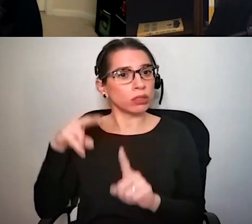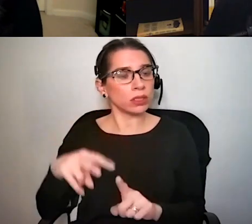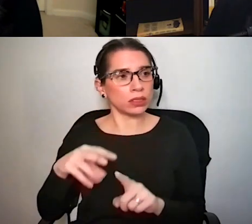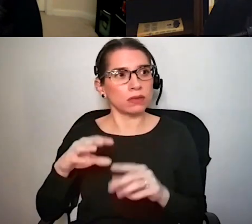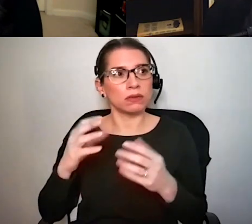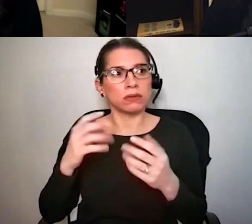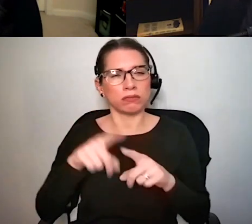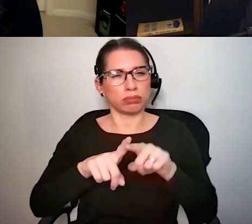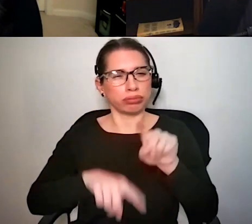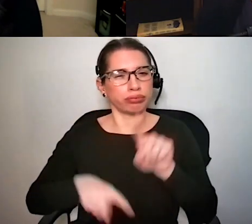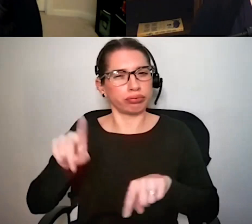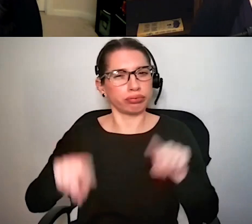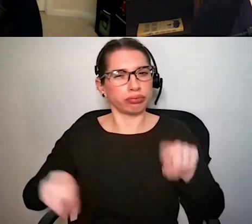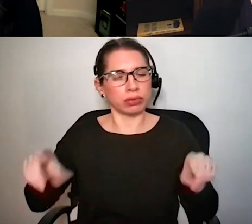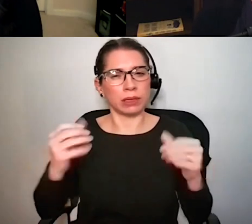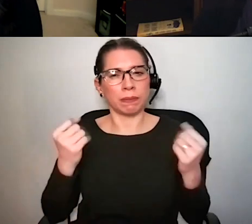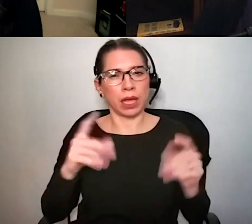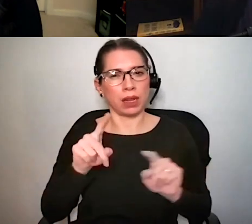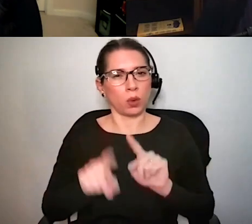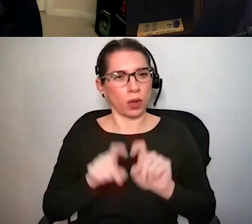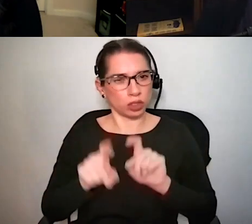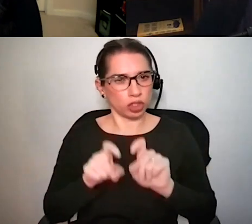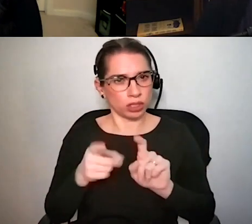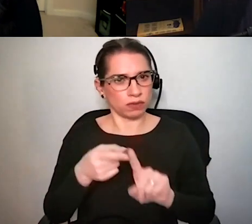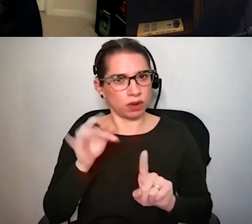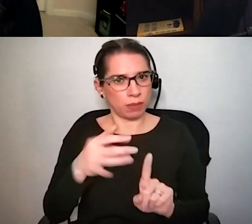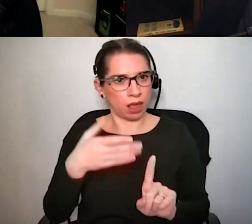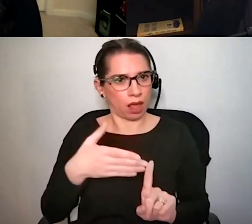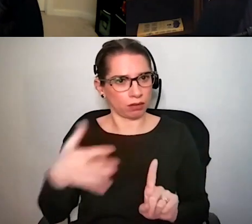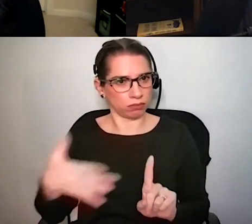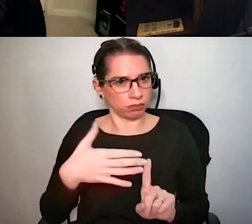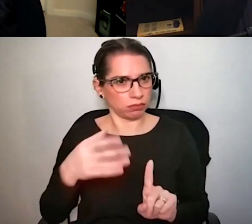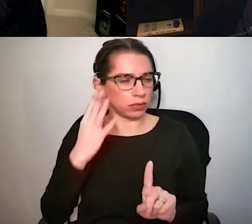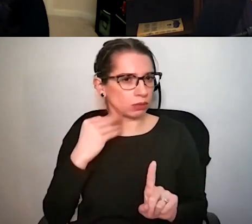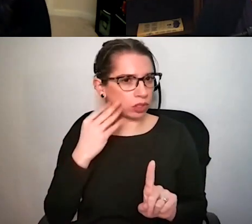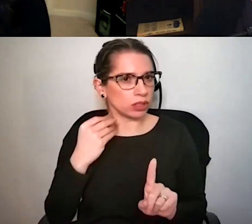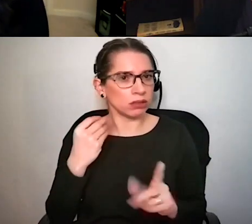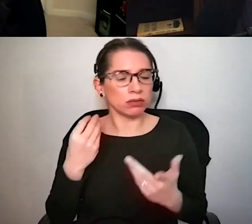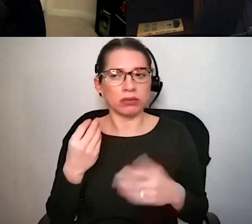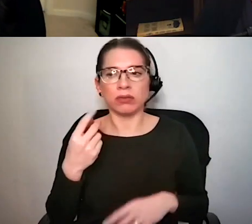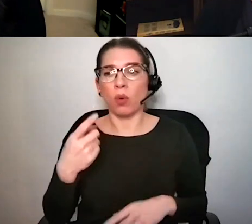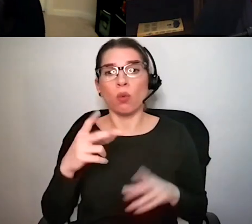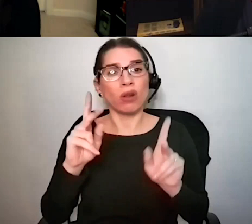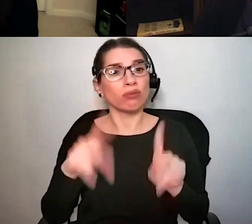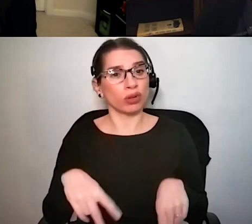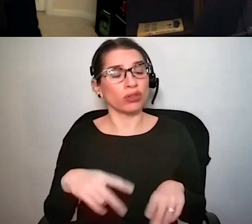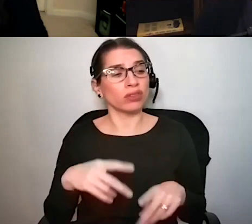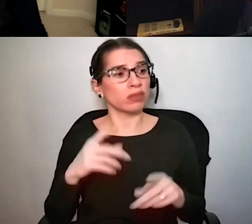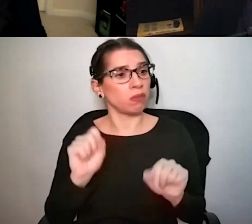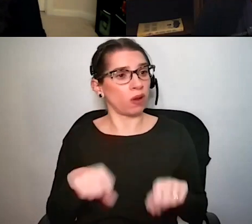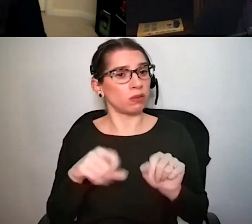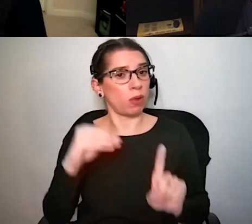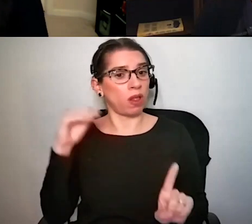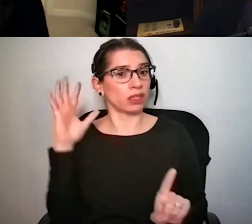and so one of them is that you know you might have after exposure to noise you